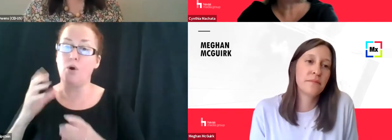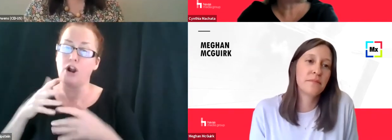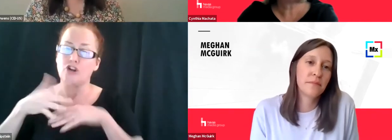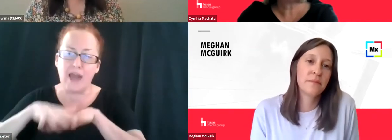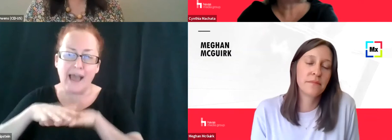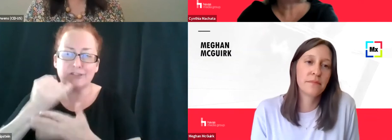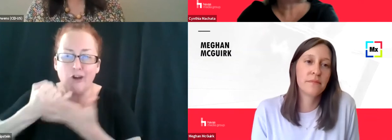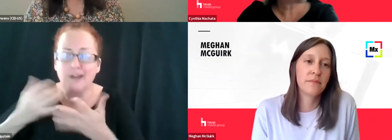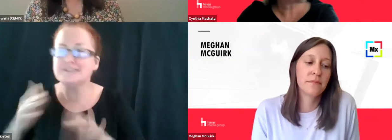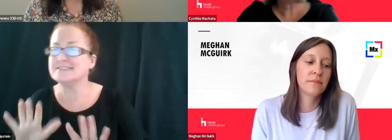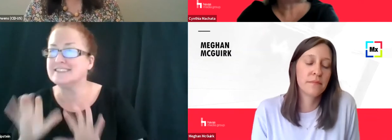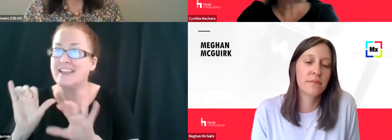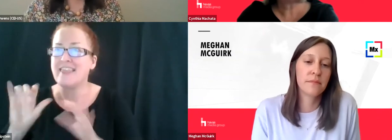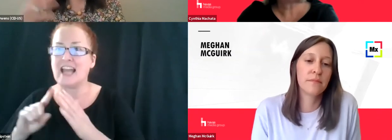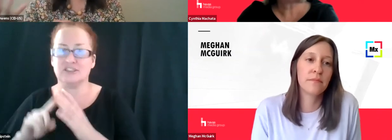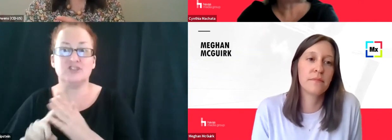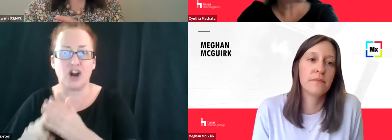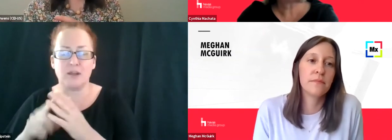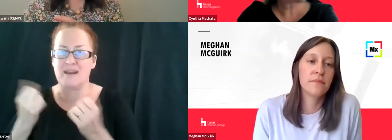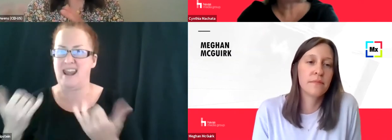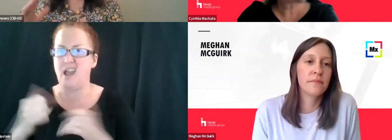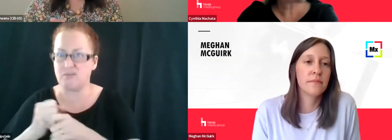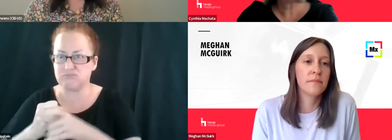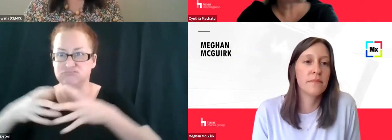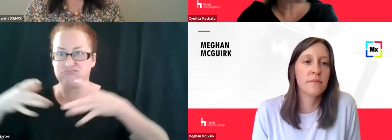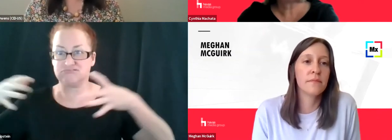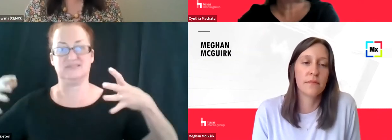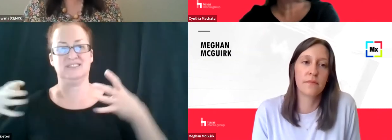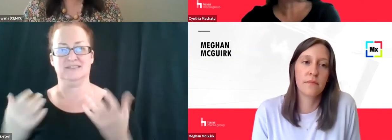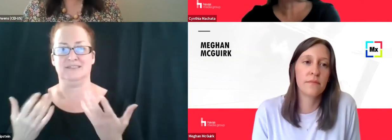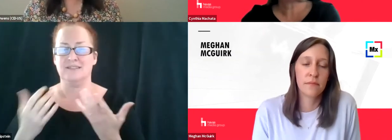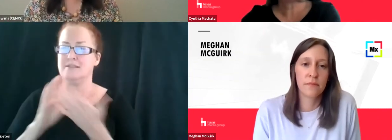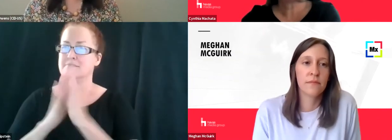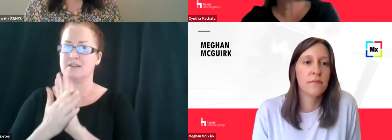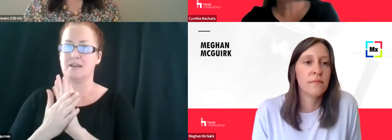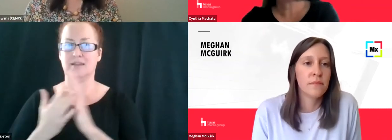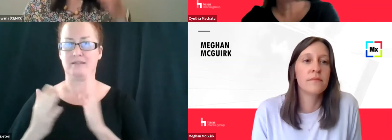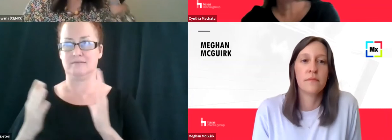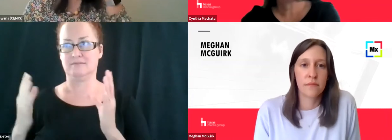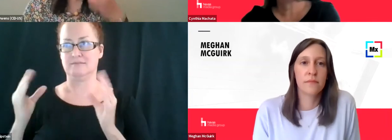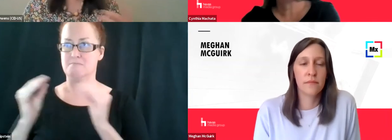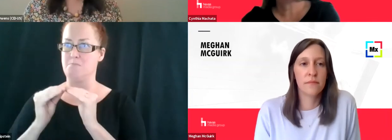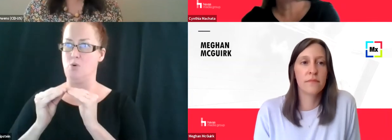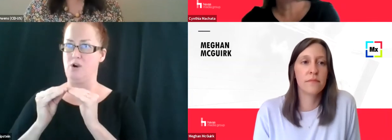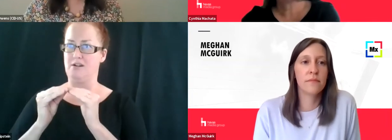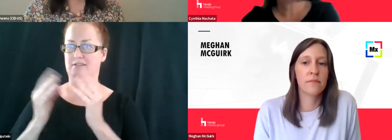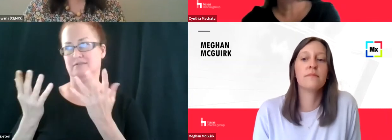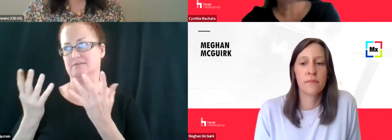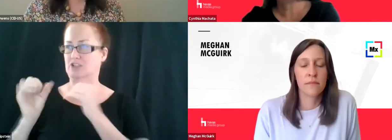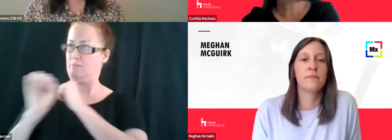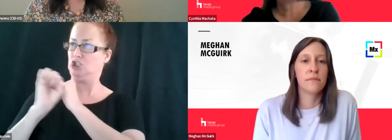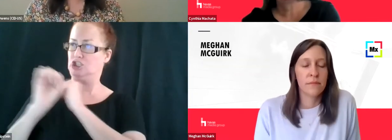that was what Pinterest was, but now it's starting to become, I think more commercialized, well, being used for